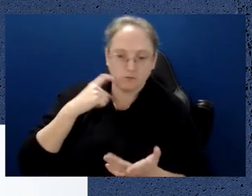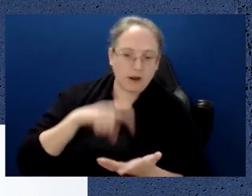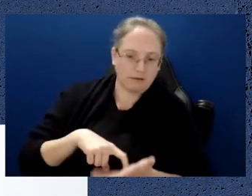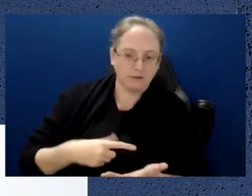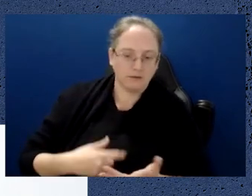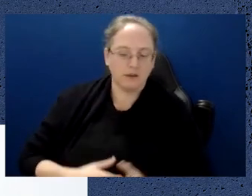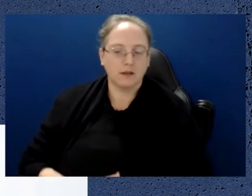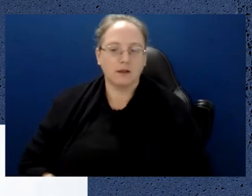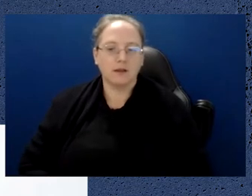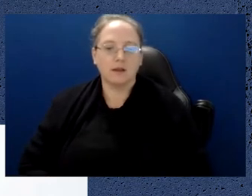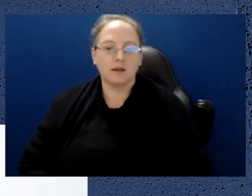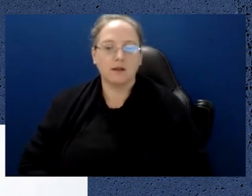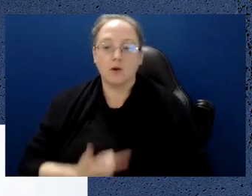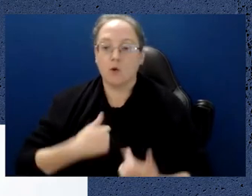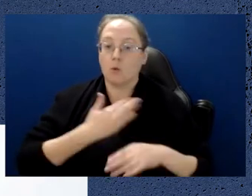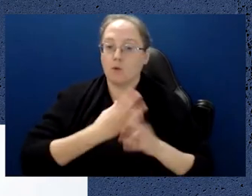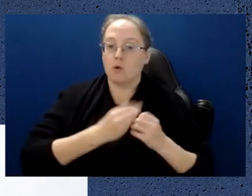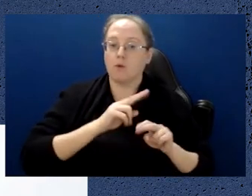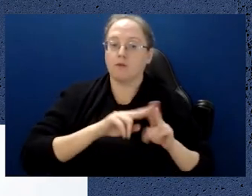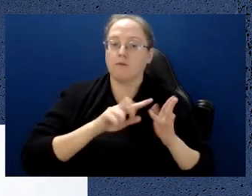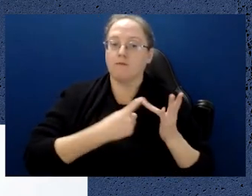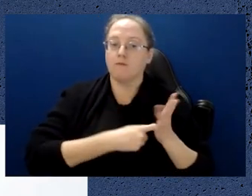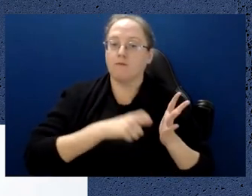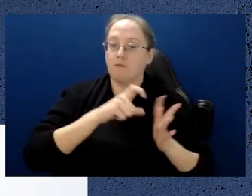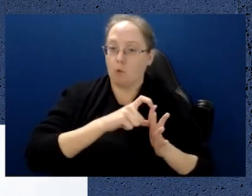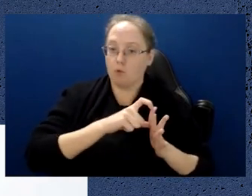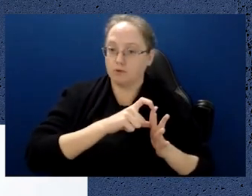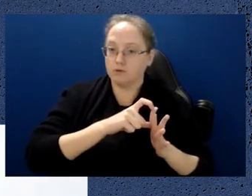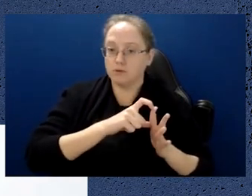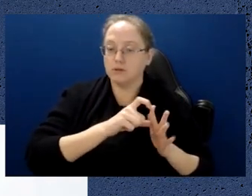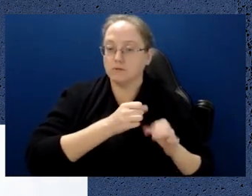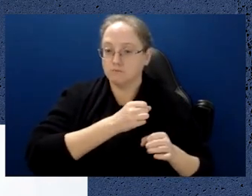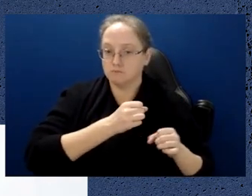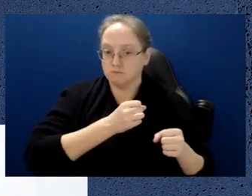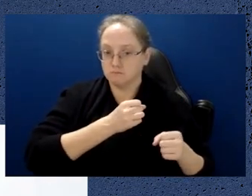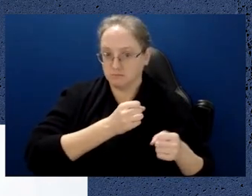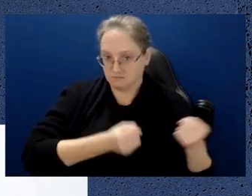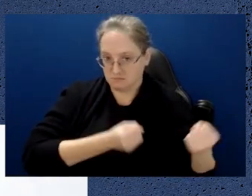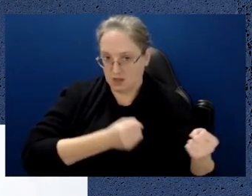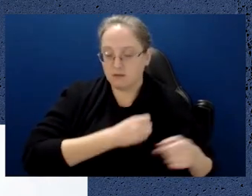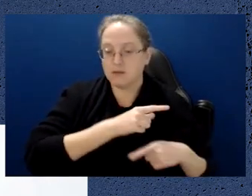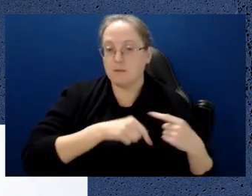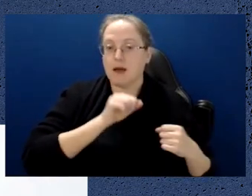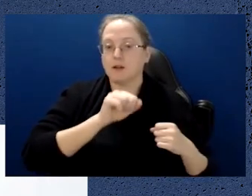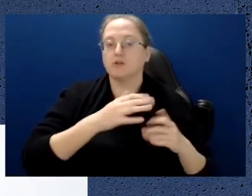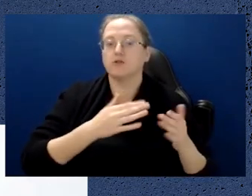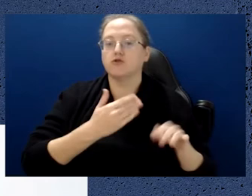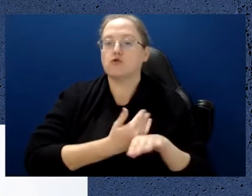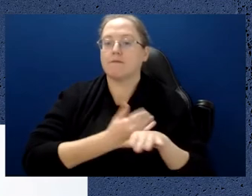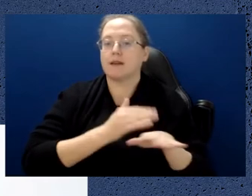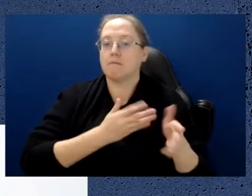with Ford on problems such as traffic optimization, which is a very important problem. And Hugh